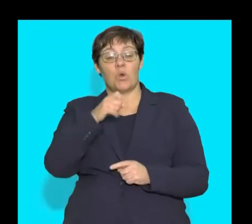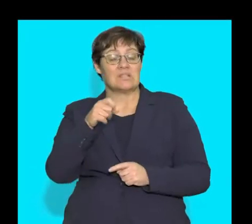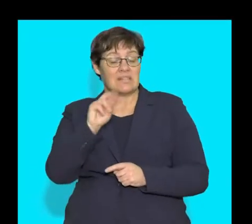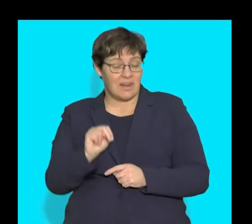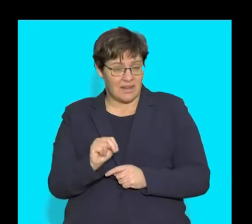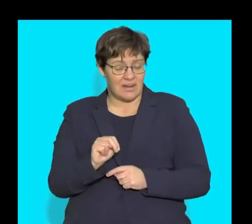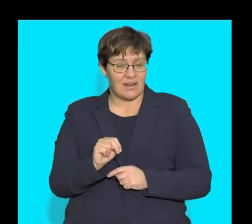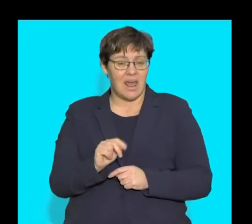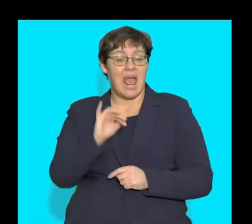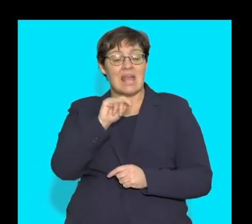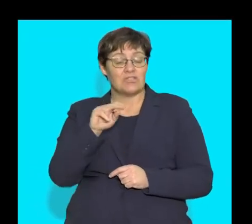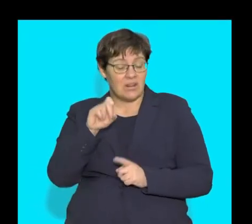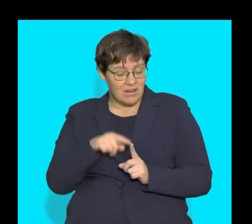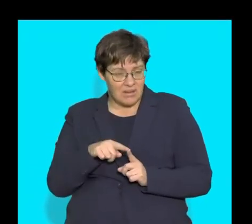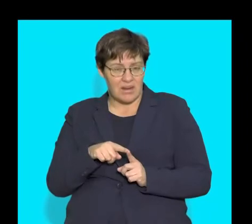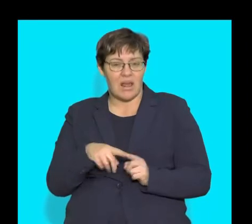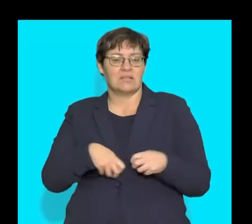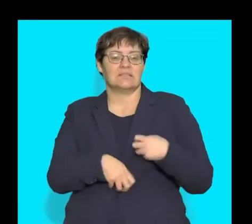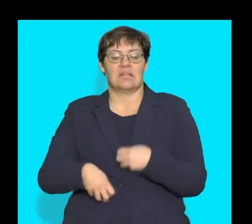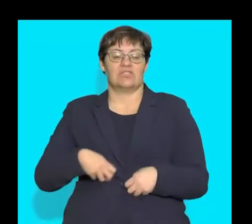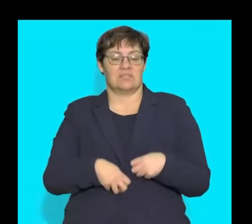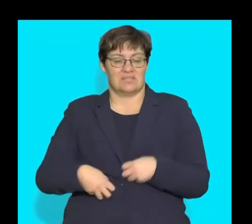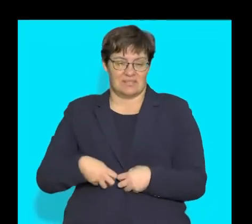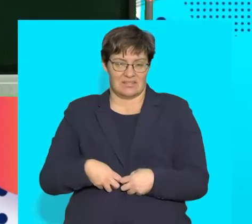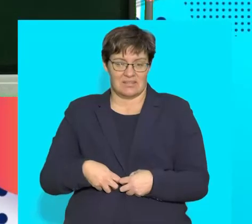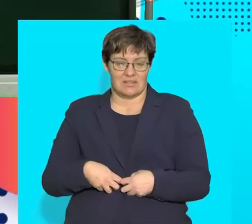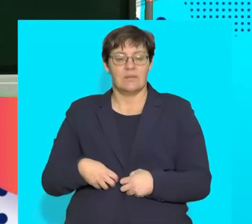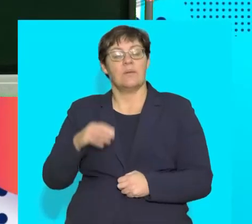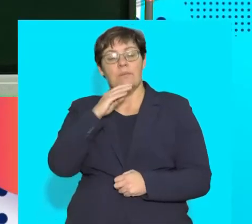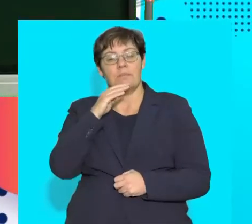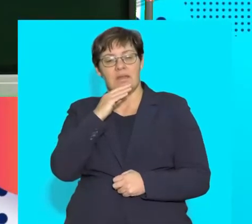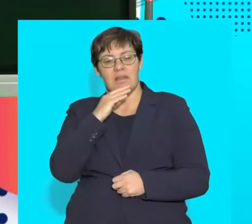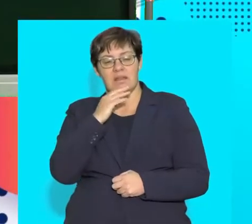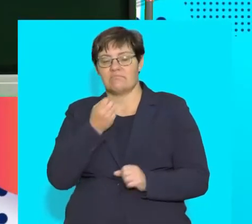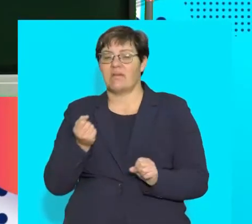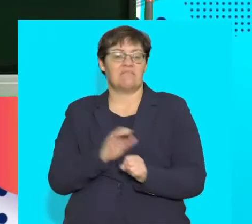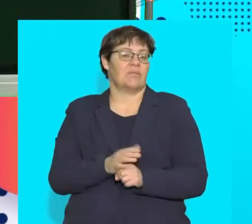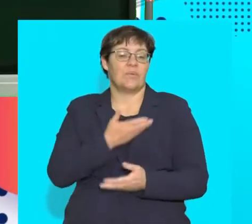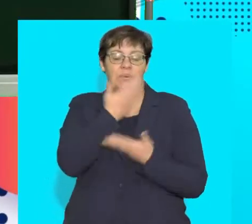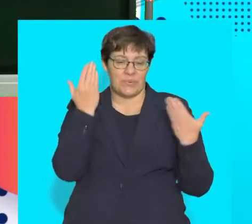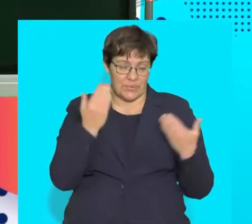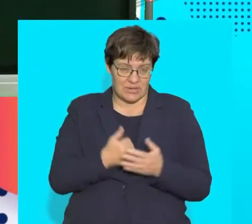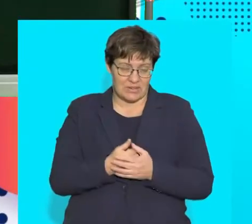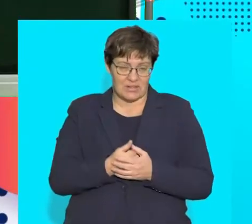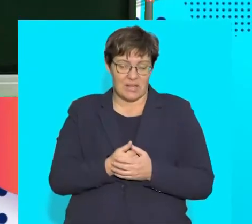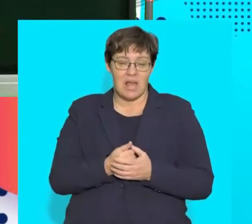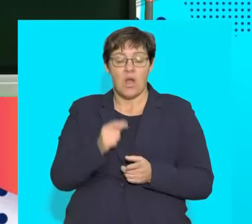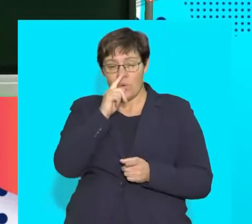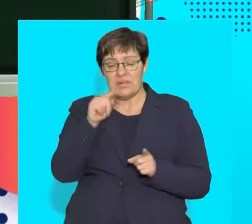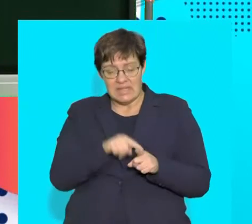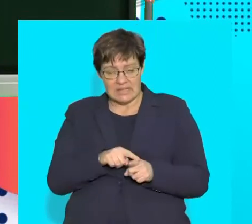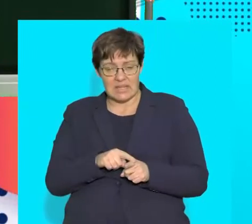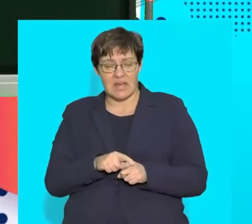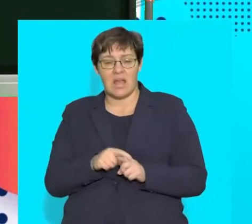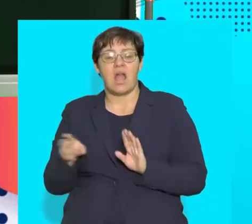a protein, the insulin will be digested. Hence, making the insulin ineffective. Remember that the